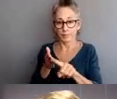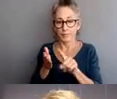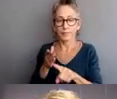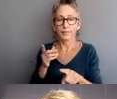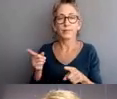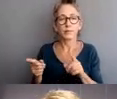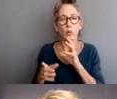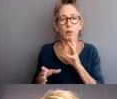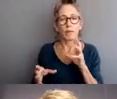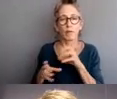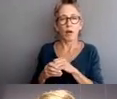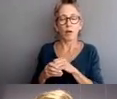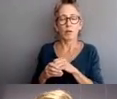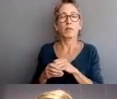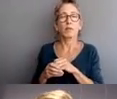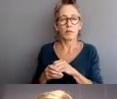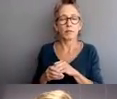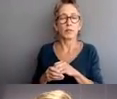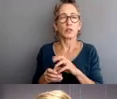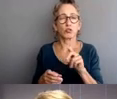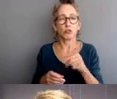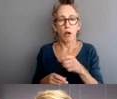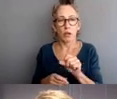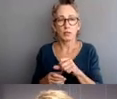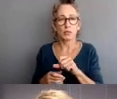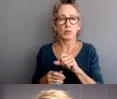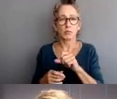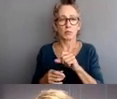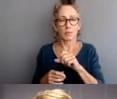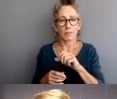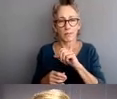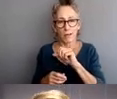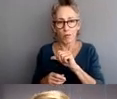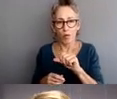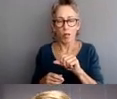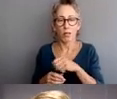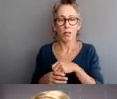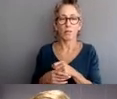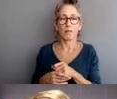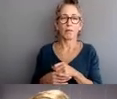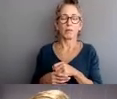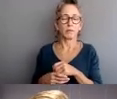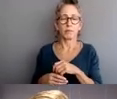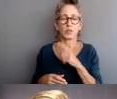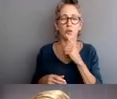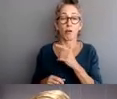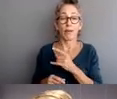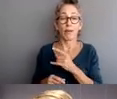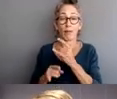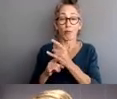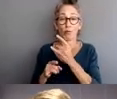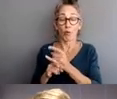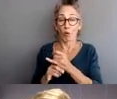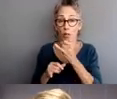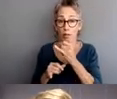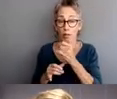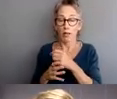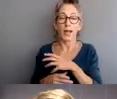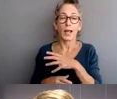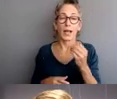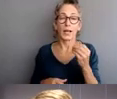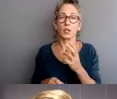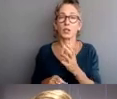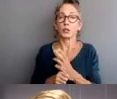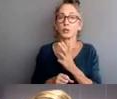involve substance abuse, including drugs and alcohol, and misuse of the medical